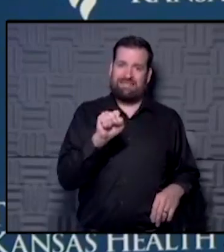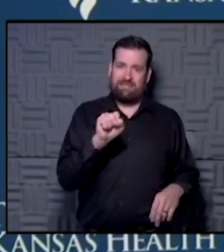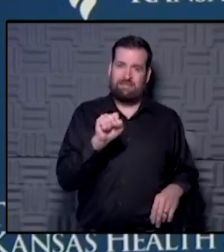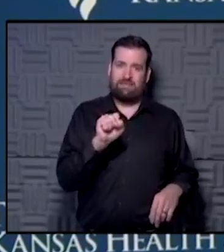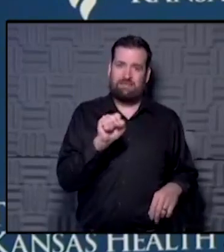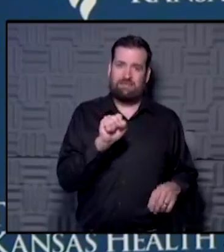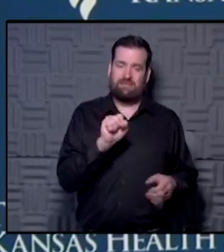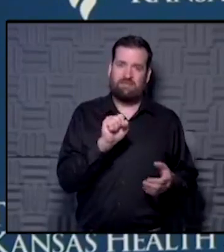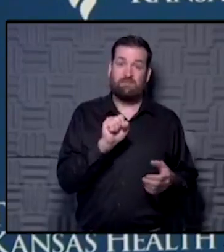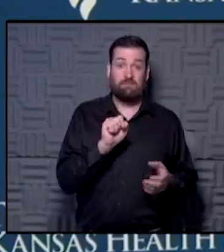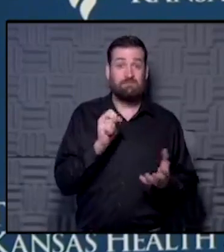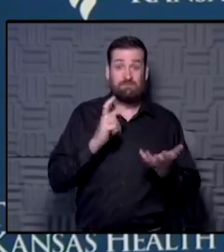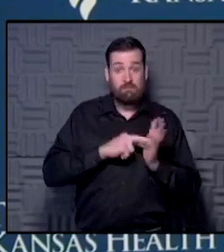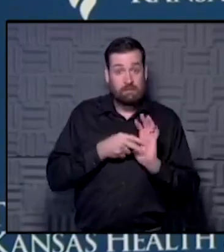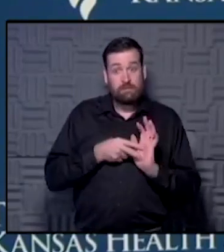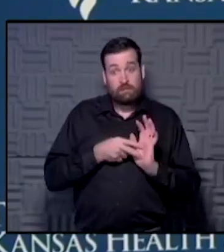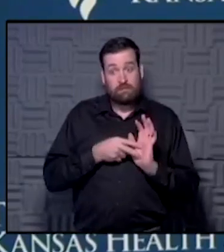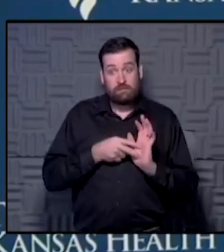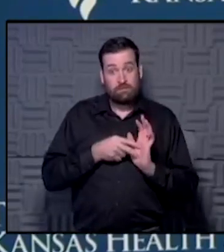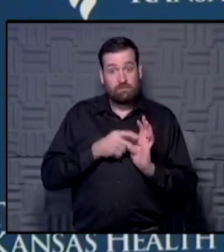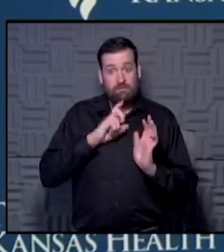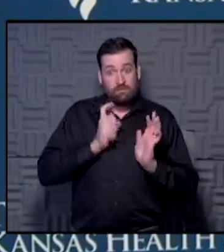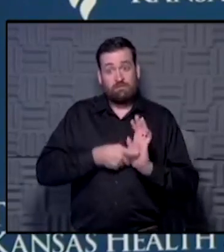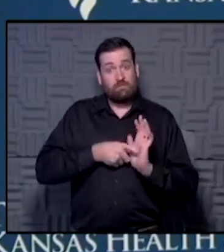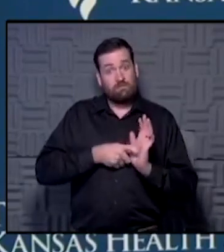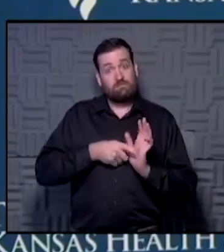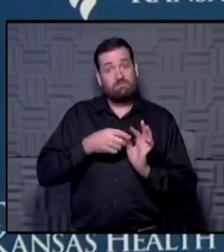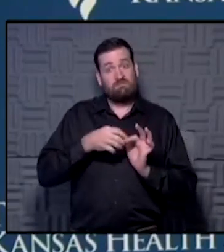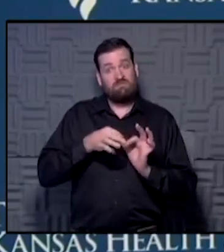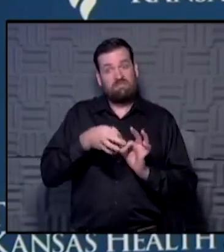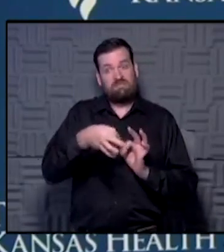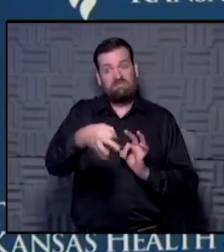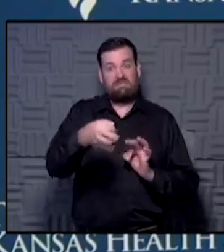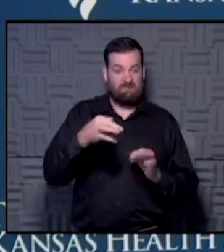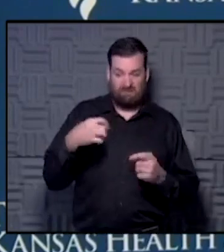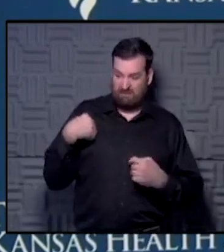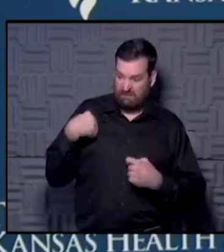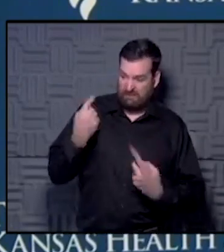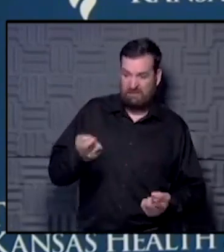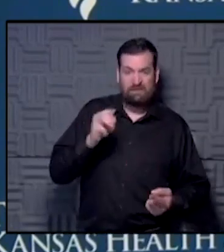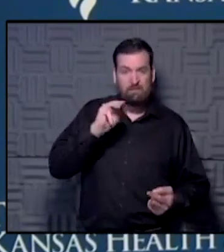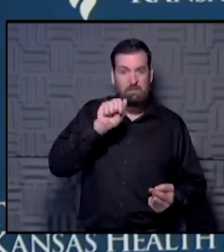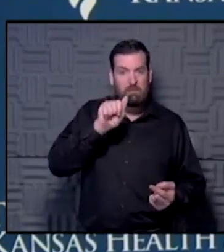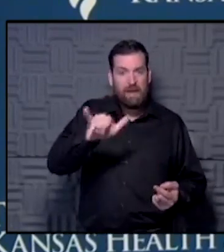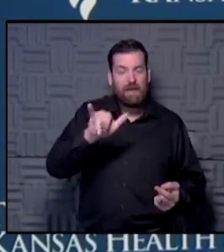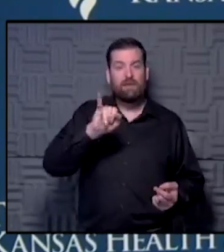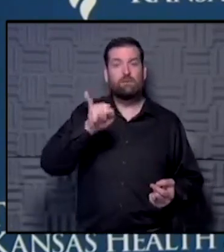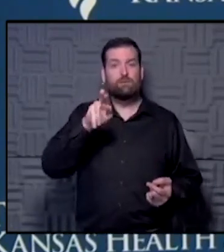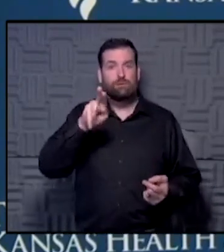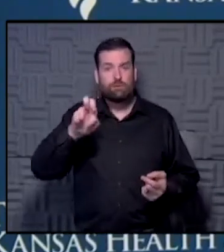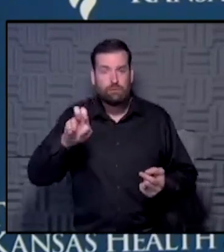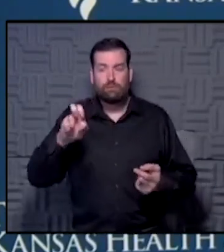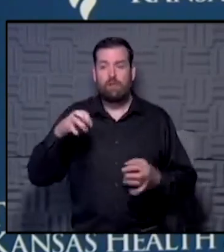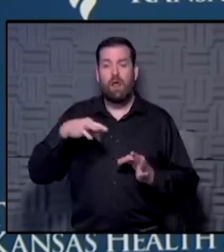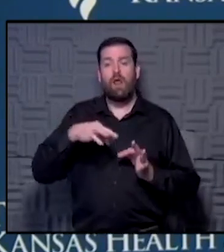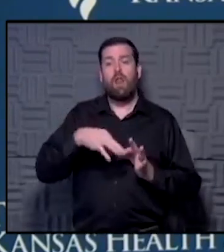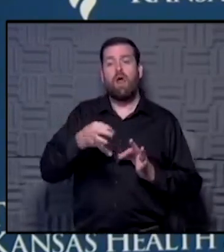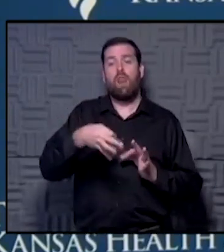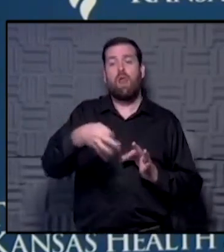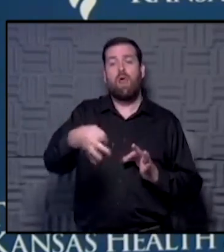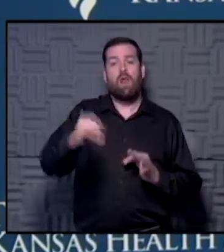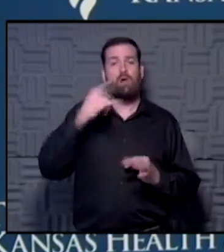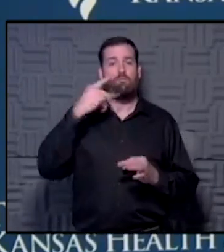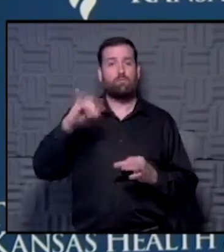showing the advancement of the cancer, and they've been able to feel that since May, June. And they've delayed until July for an